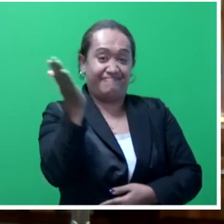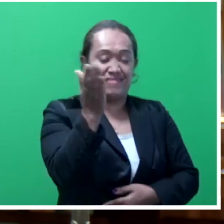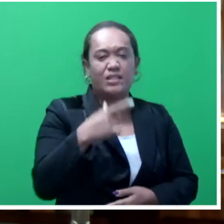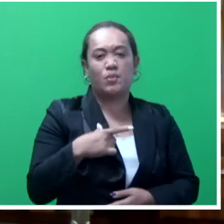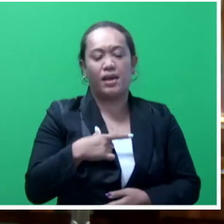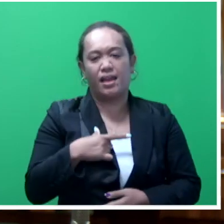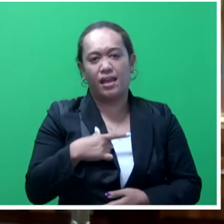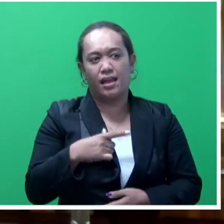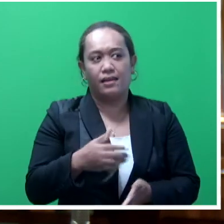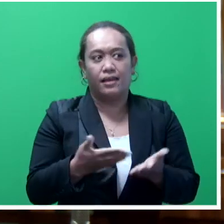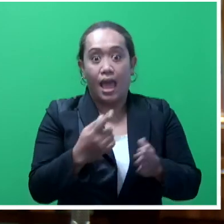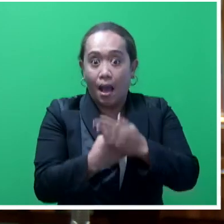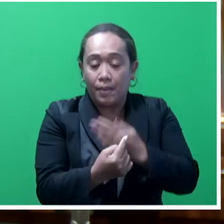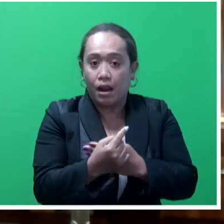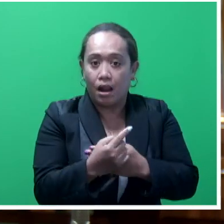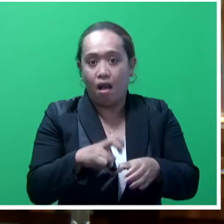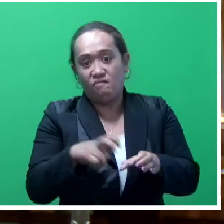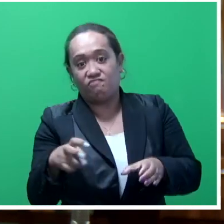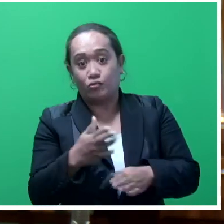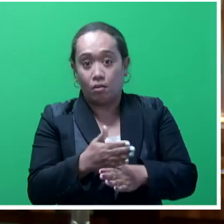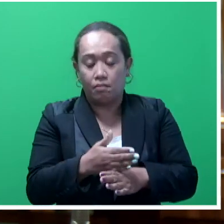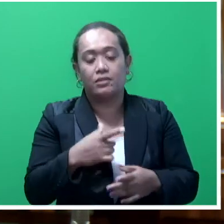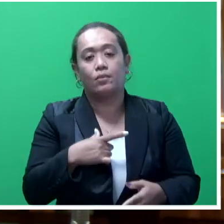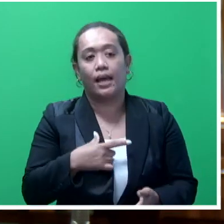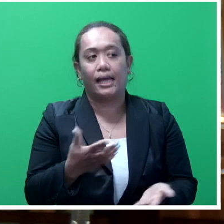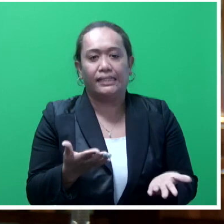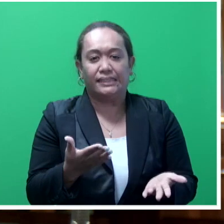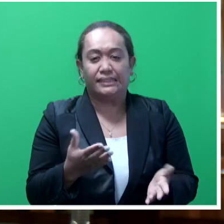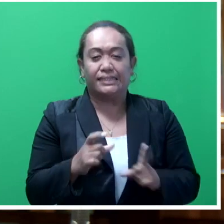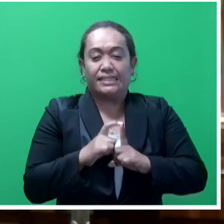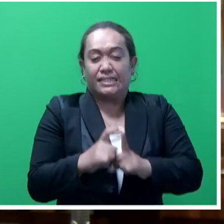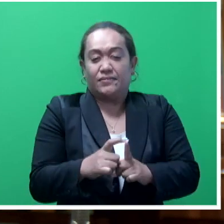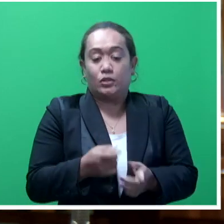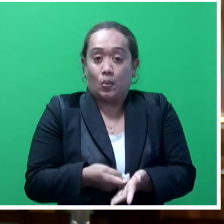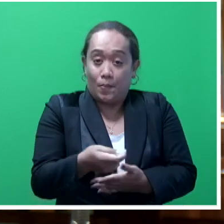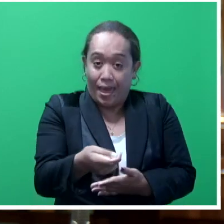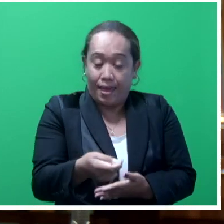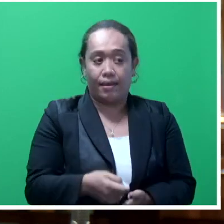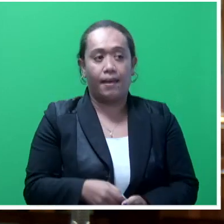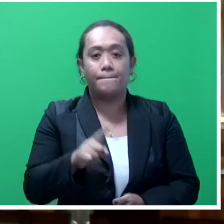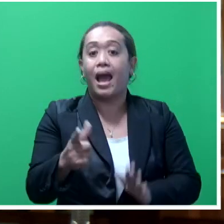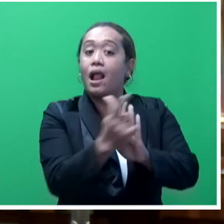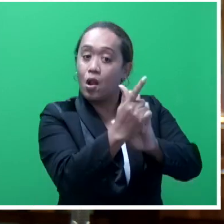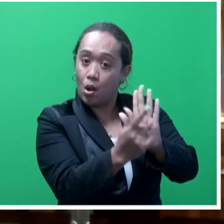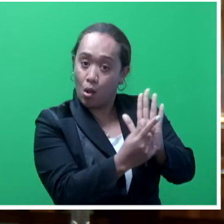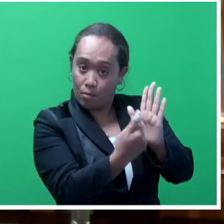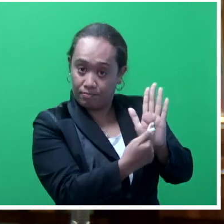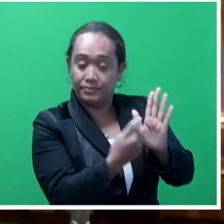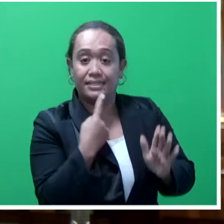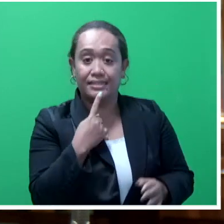mortgage, then you would have difficulties in making your own mortgage repayments. The law essentially allows, Mr Speaker, sir,